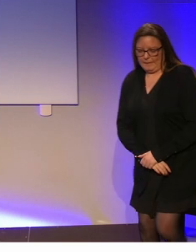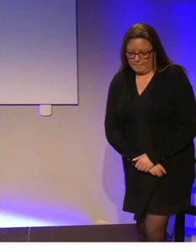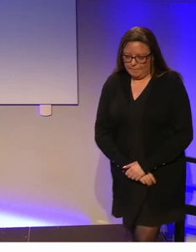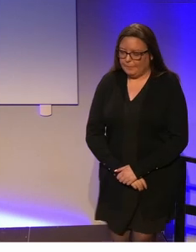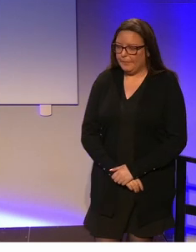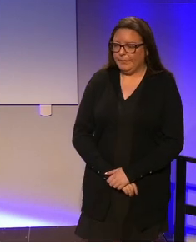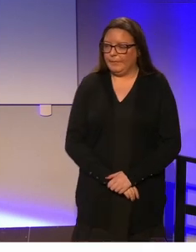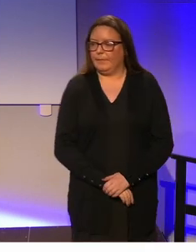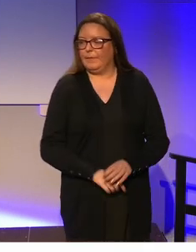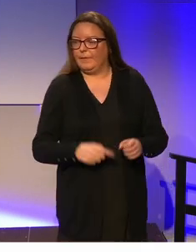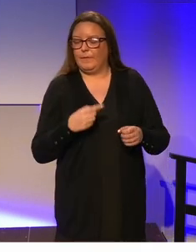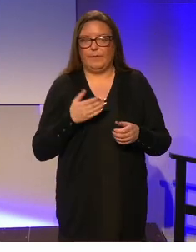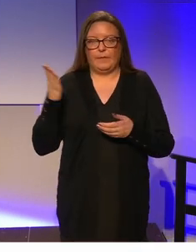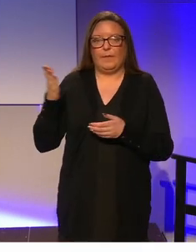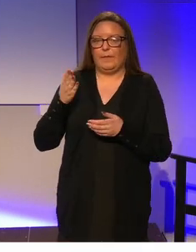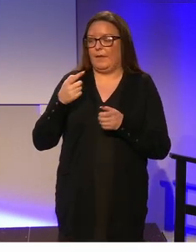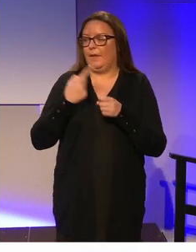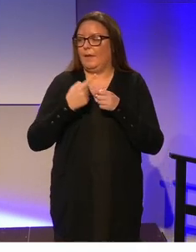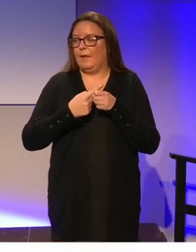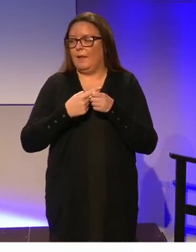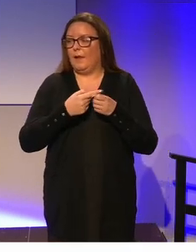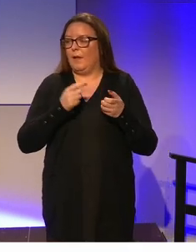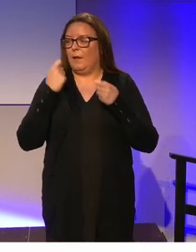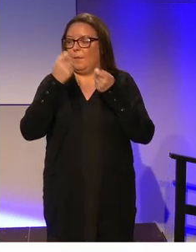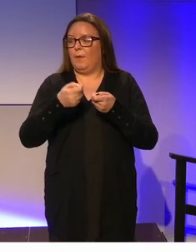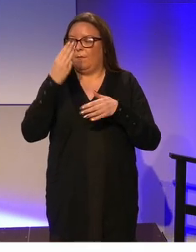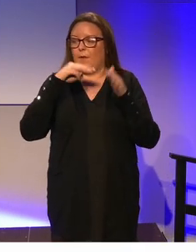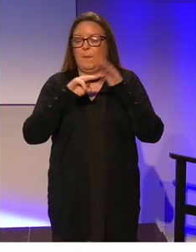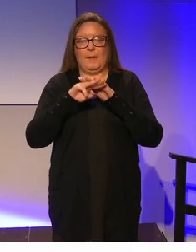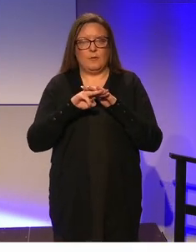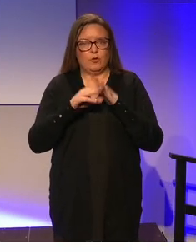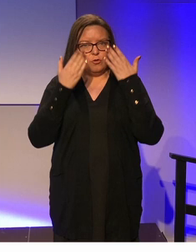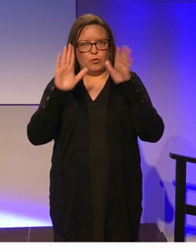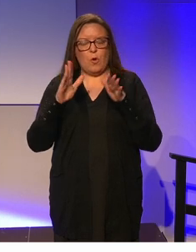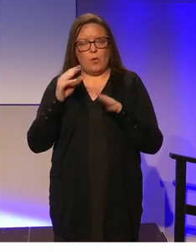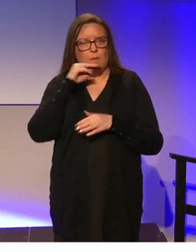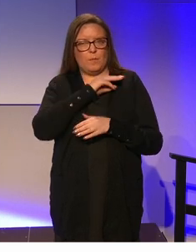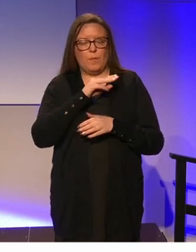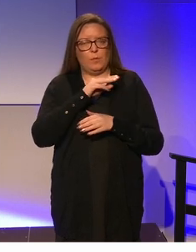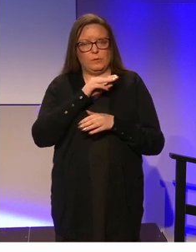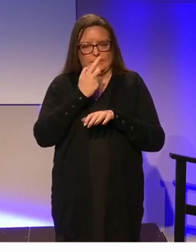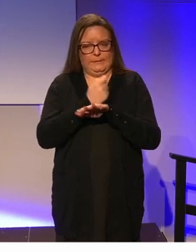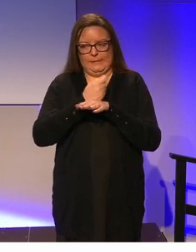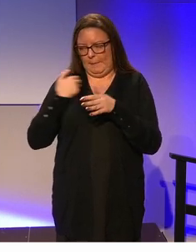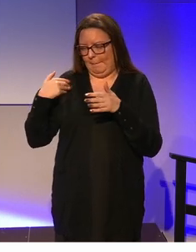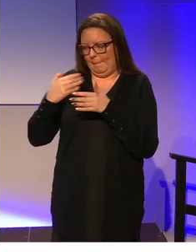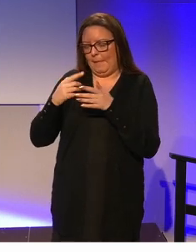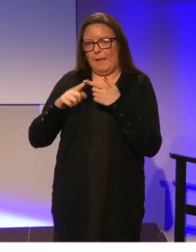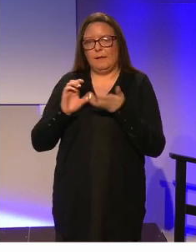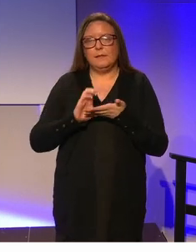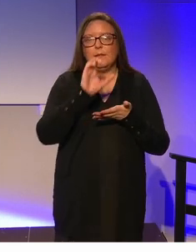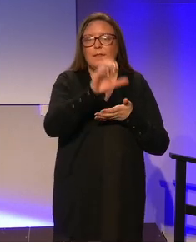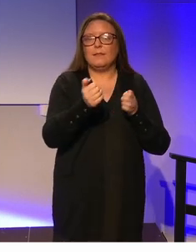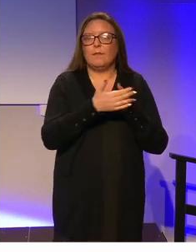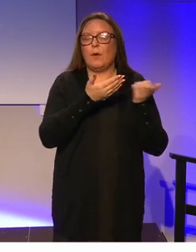for State with responsibility for special education represents a significant milestone for us. And the investment in provision. What we can